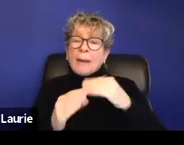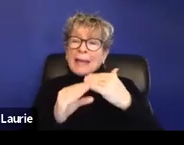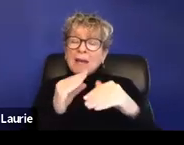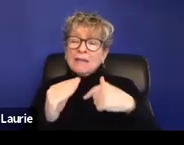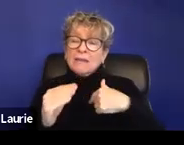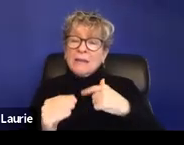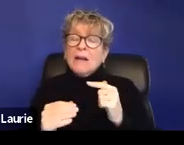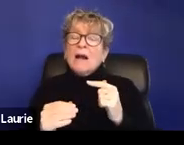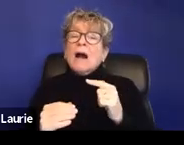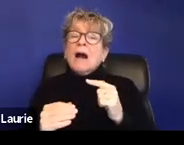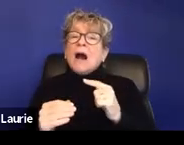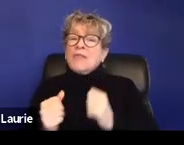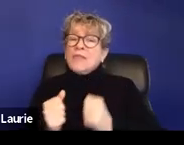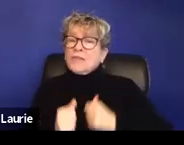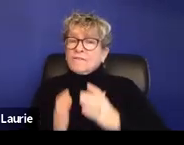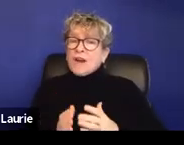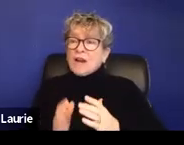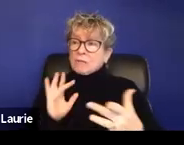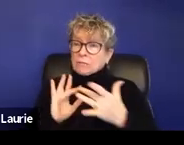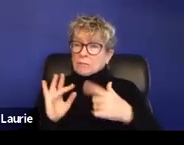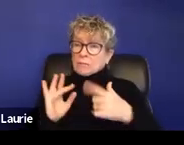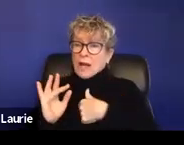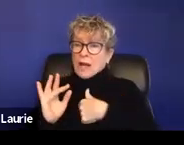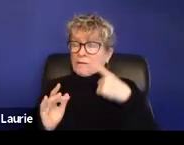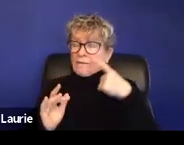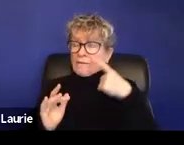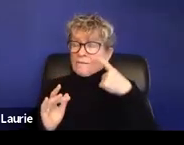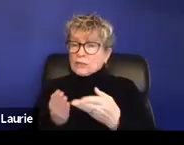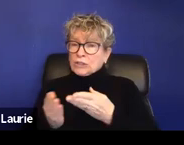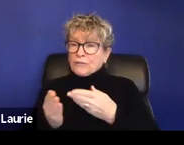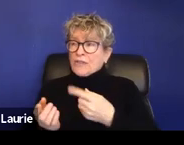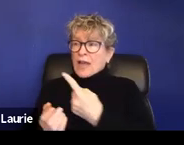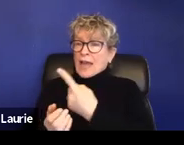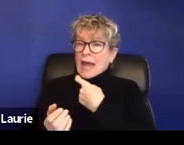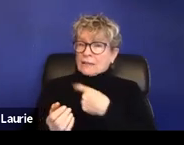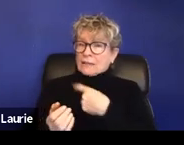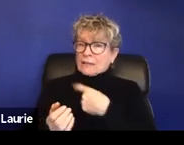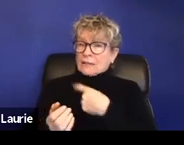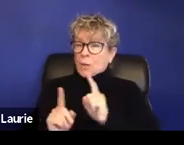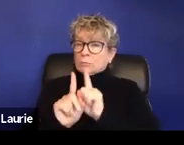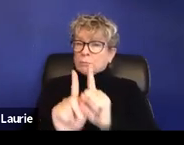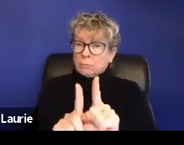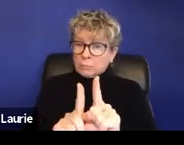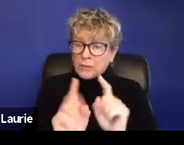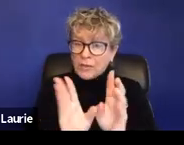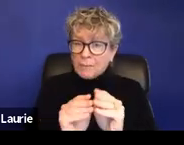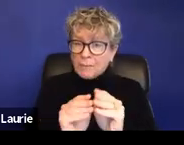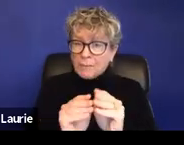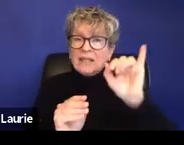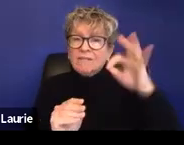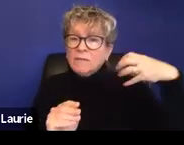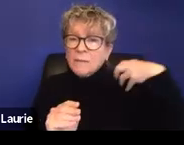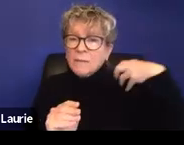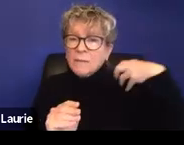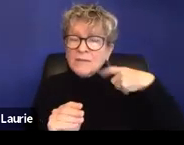accompany them to this meeting, to this conversation. Um, and if they respond saying that that's not allowed, that's